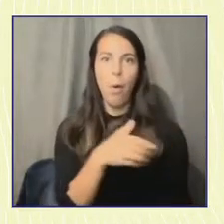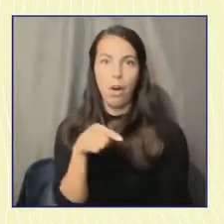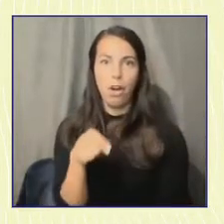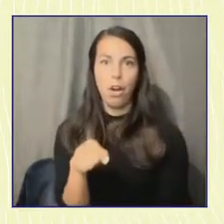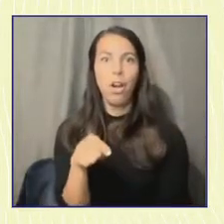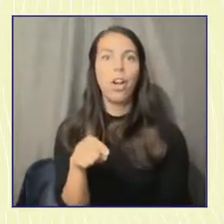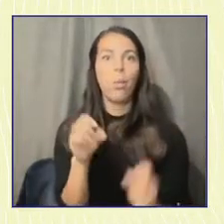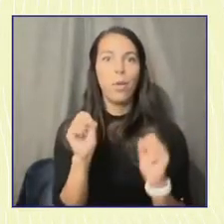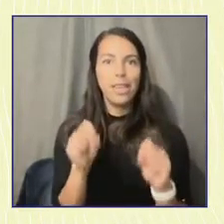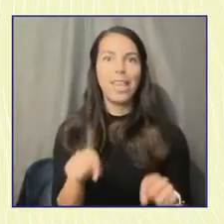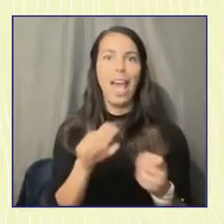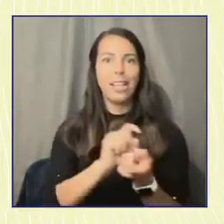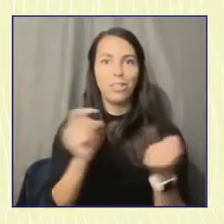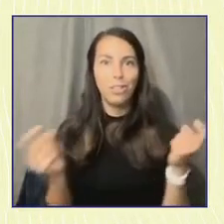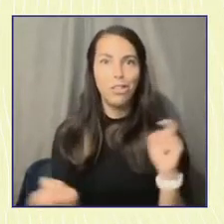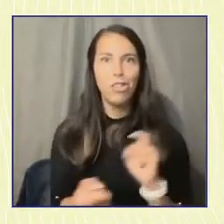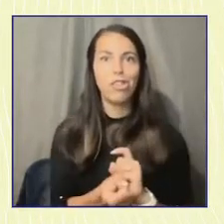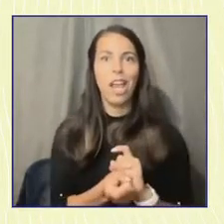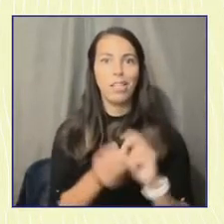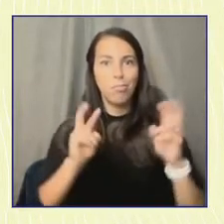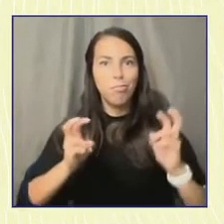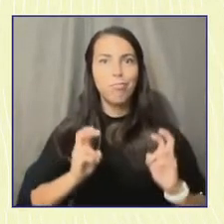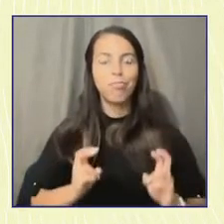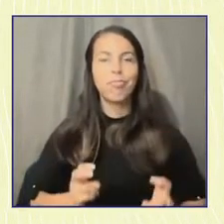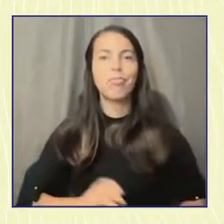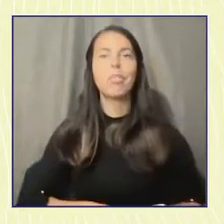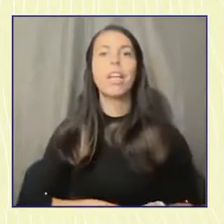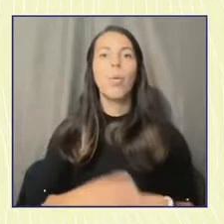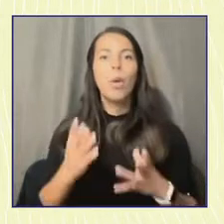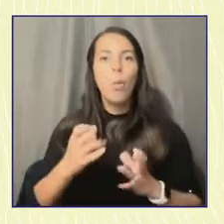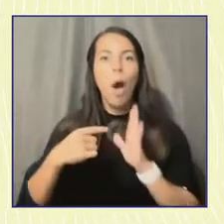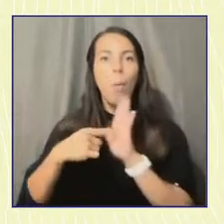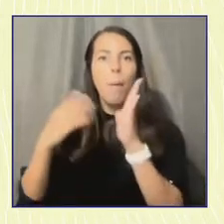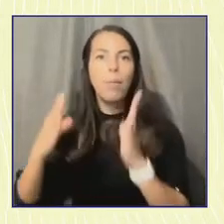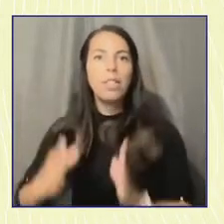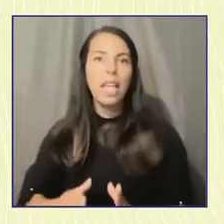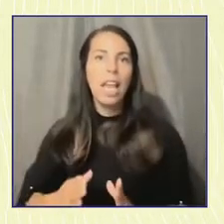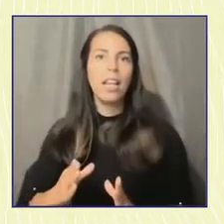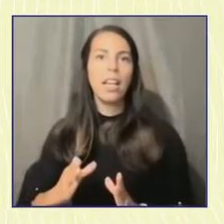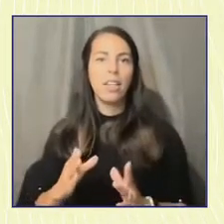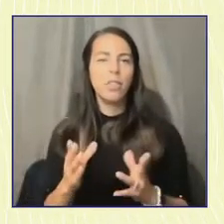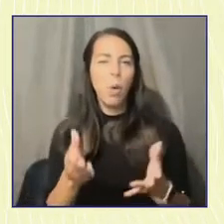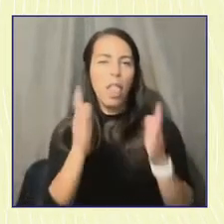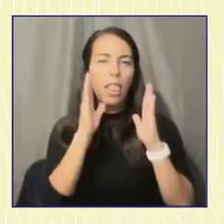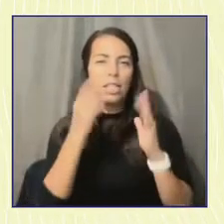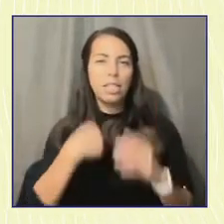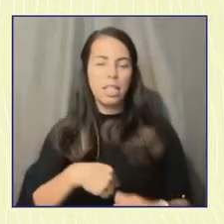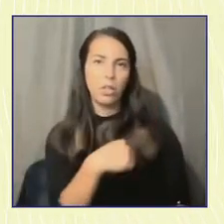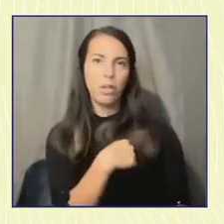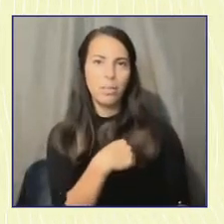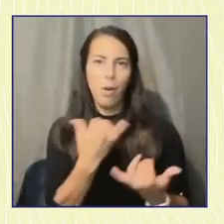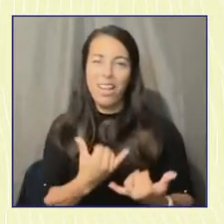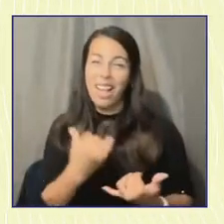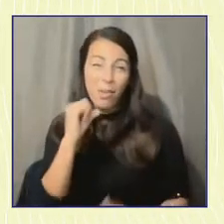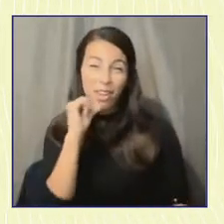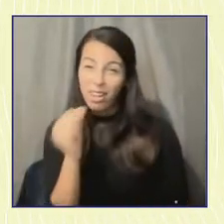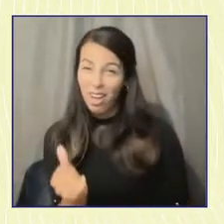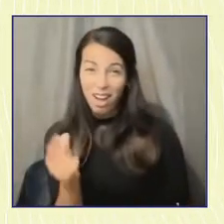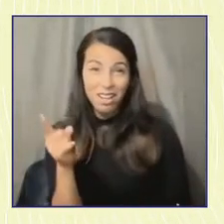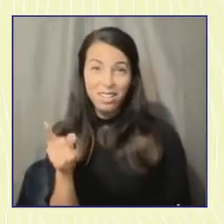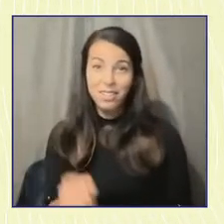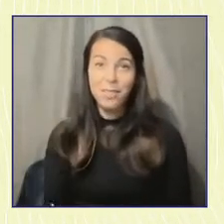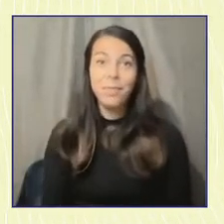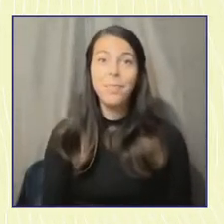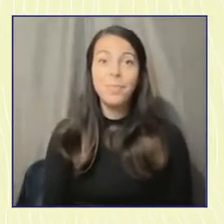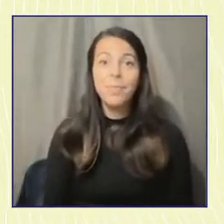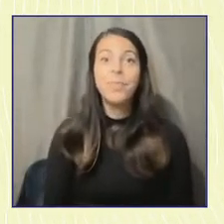to elect these people out of office if they're not, you know, listening to us as constituents. So, you know, just